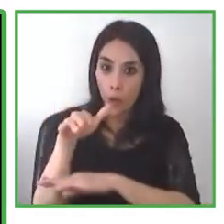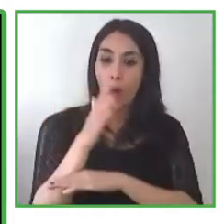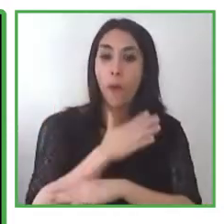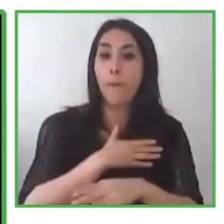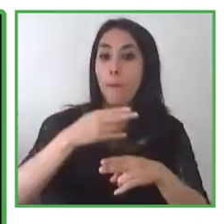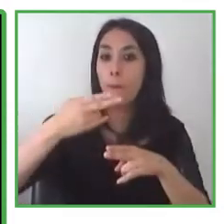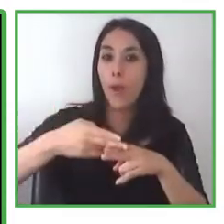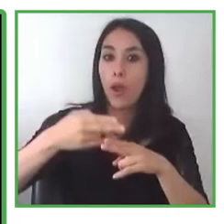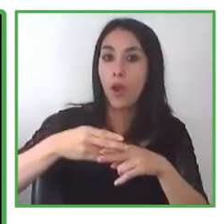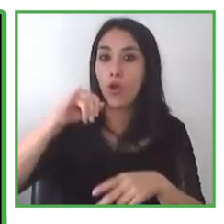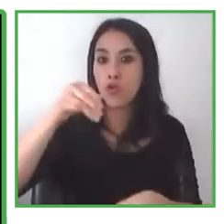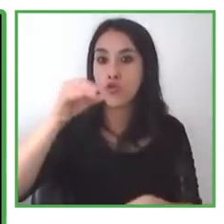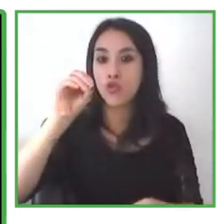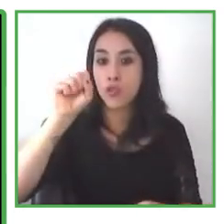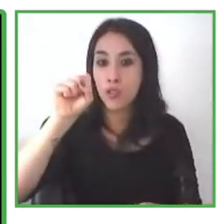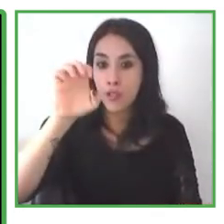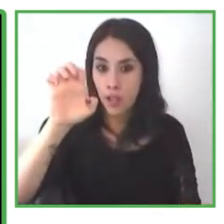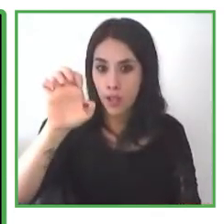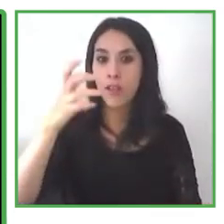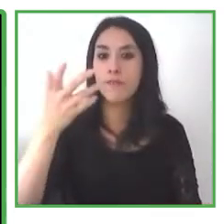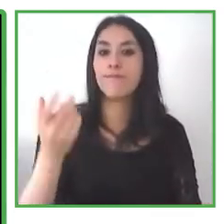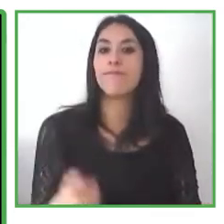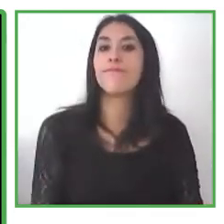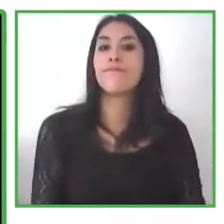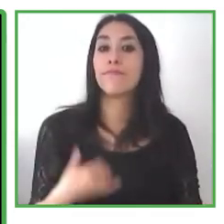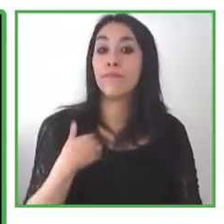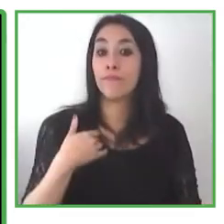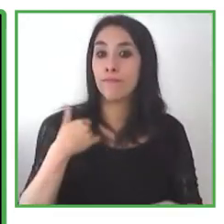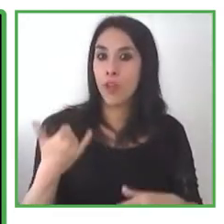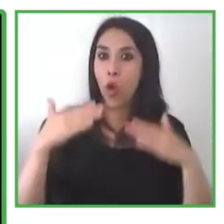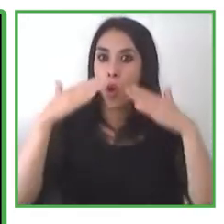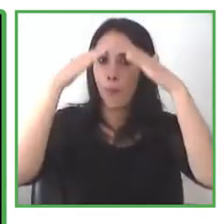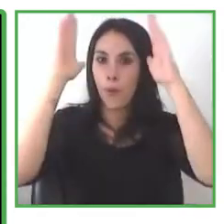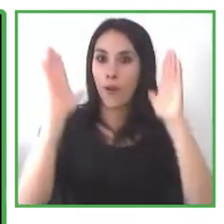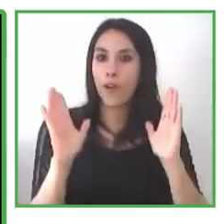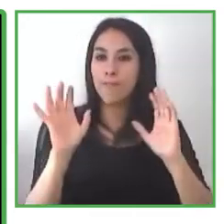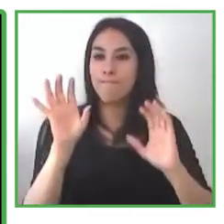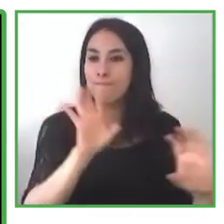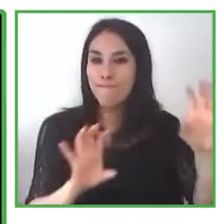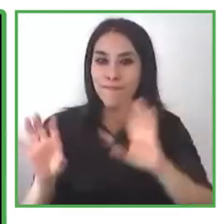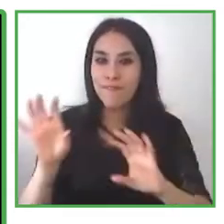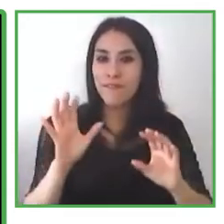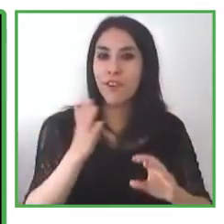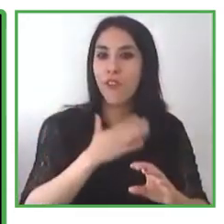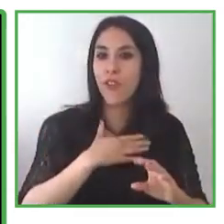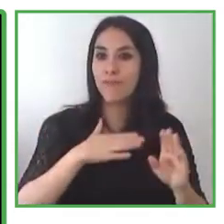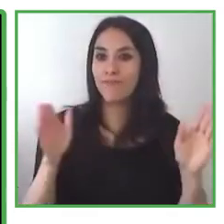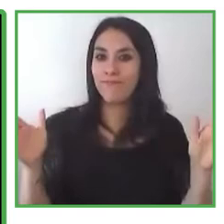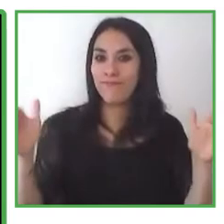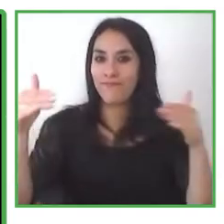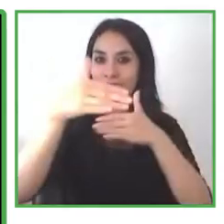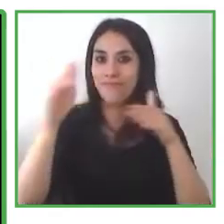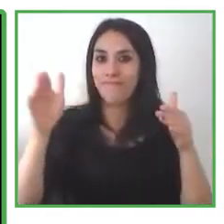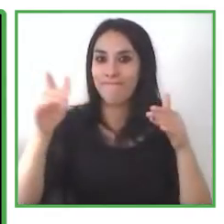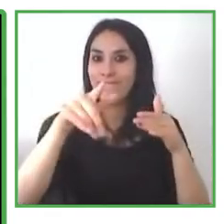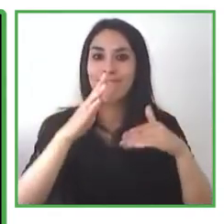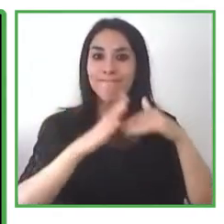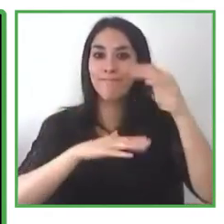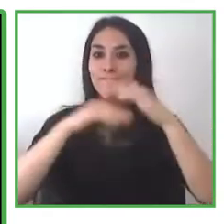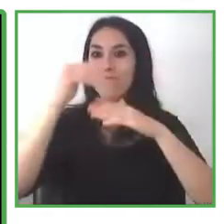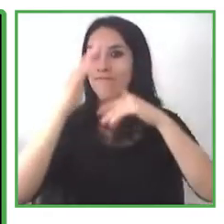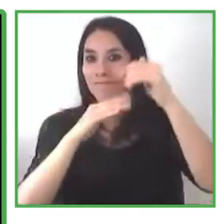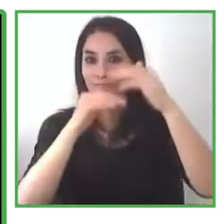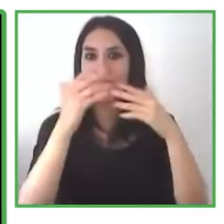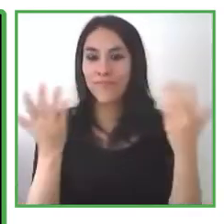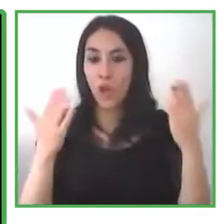afternoon my name is jose says and i am part of the group resister day and i am part of hogar protegido and at this moment my